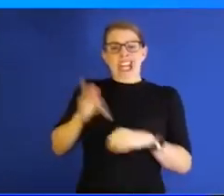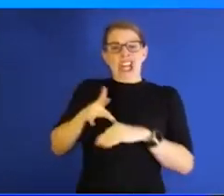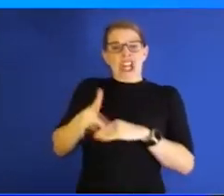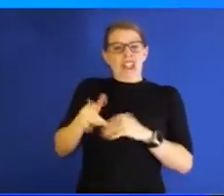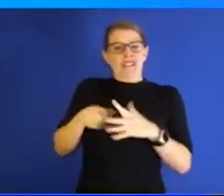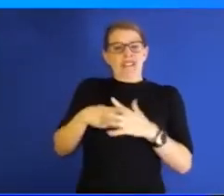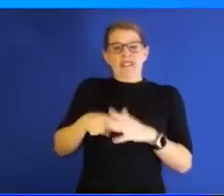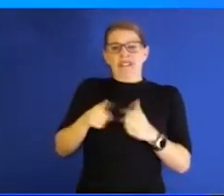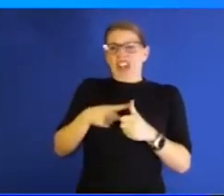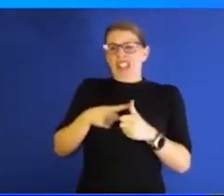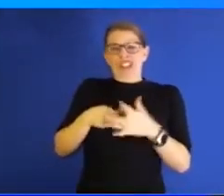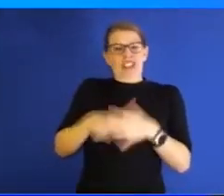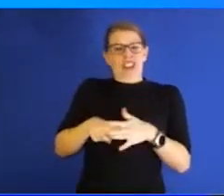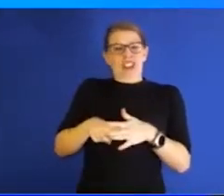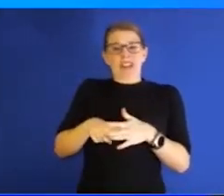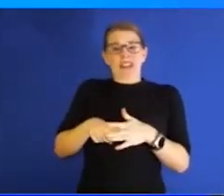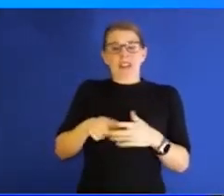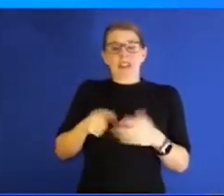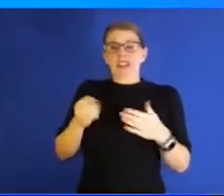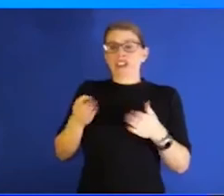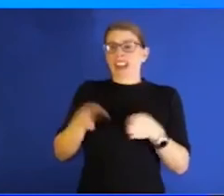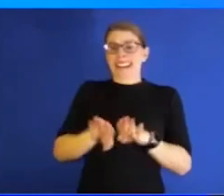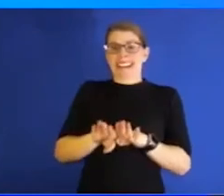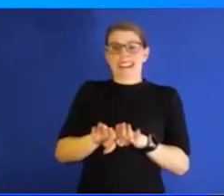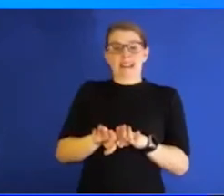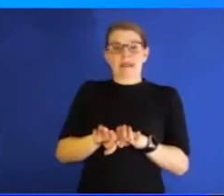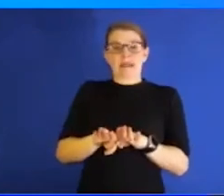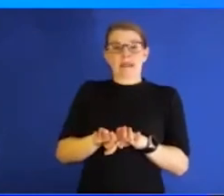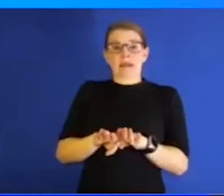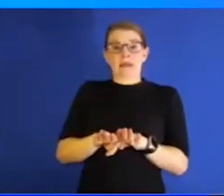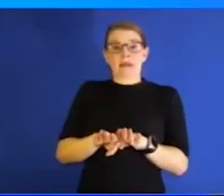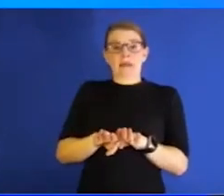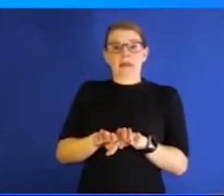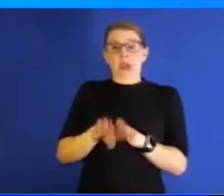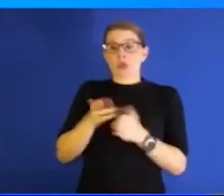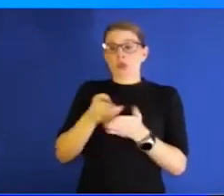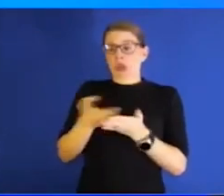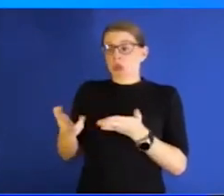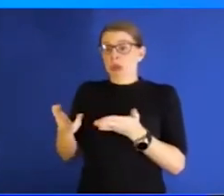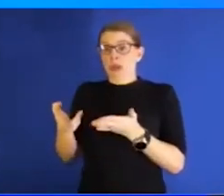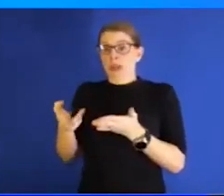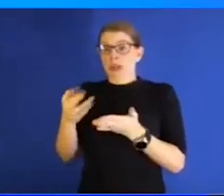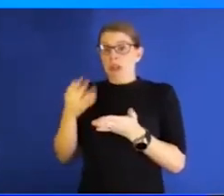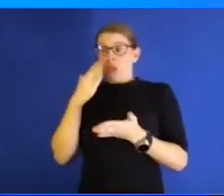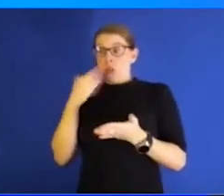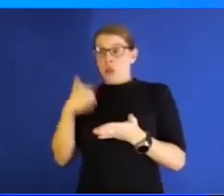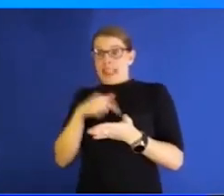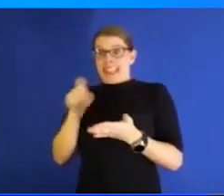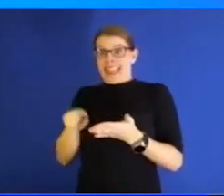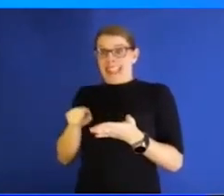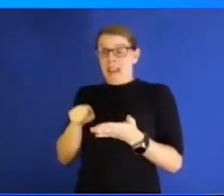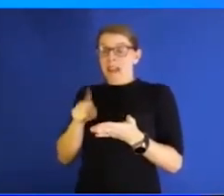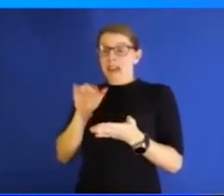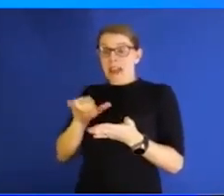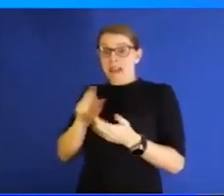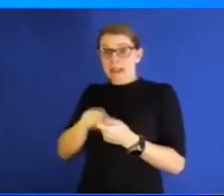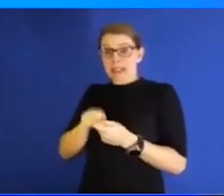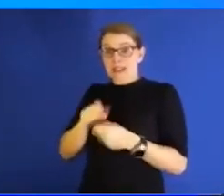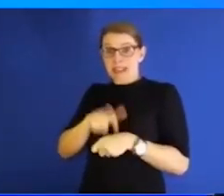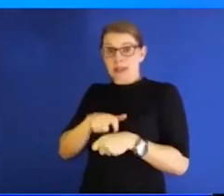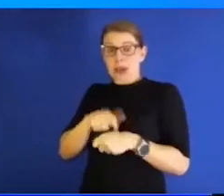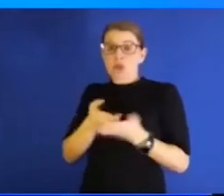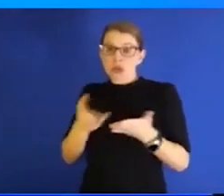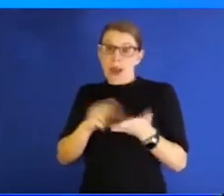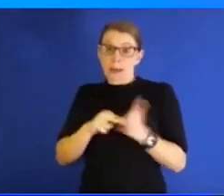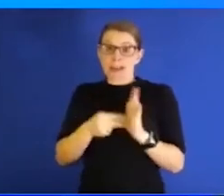down with not having the resources we knew we needed at that particular moment of time. And the NIC resources, everything from